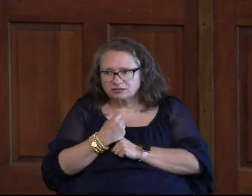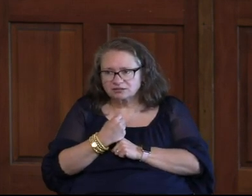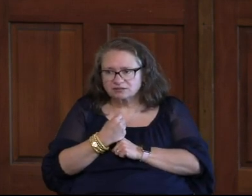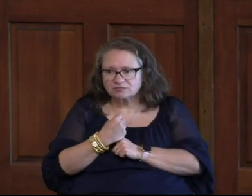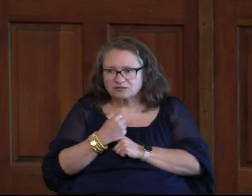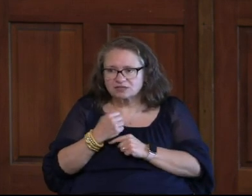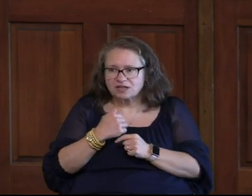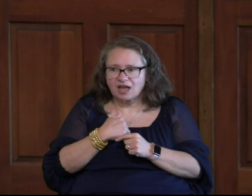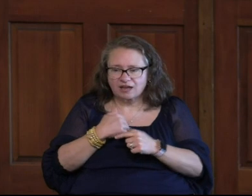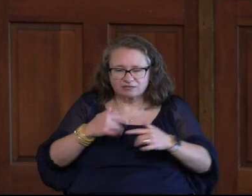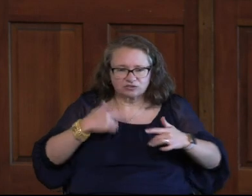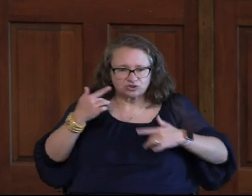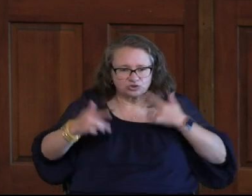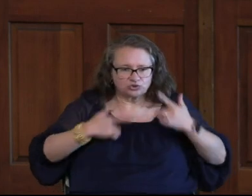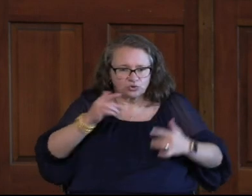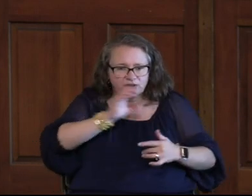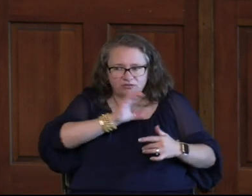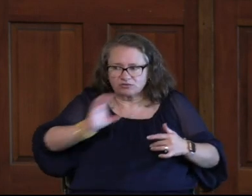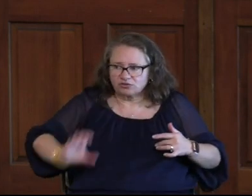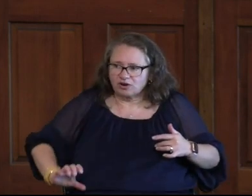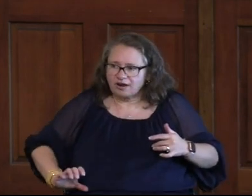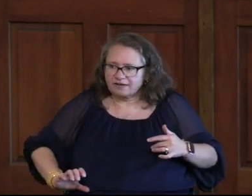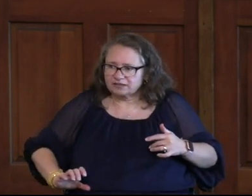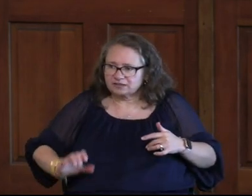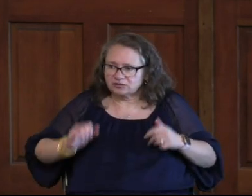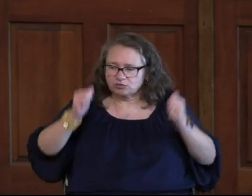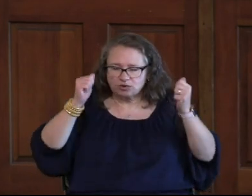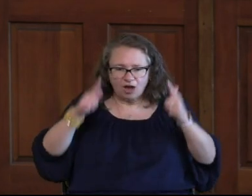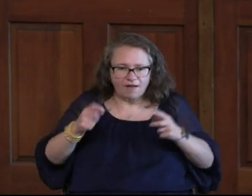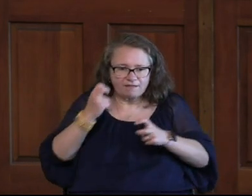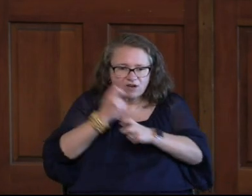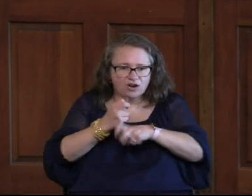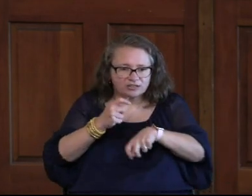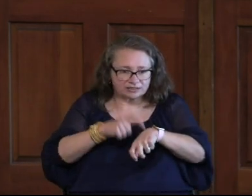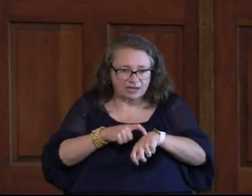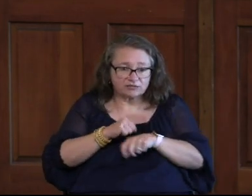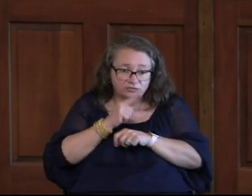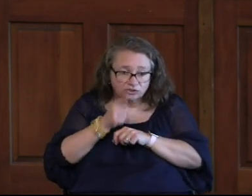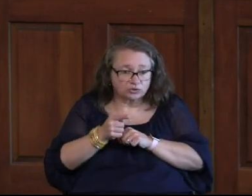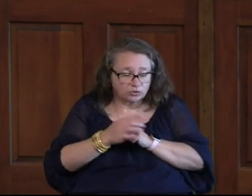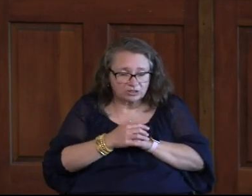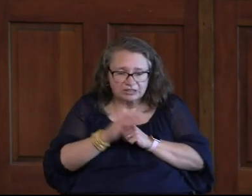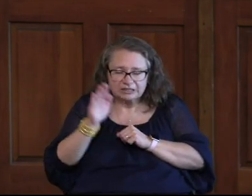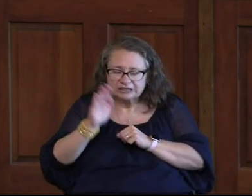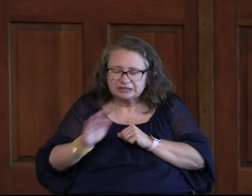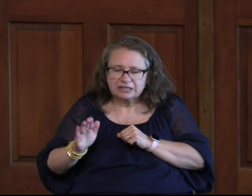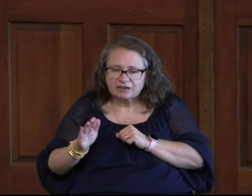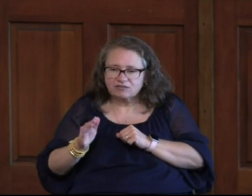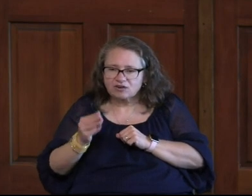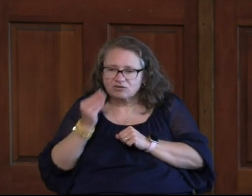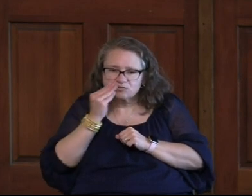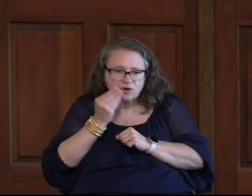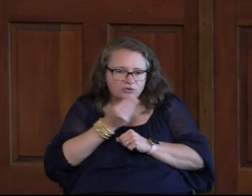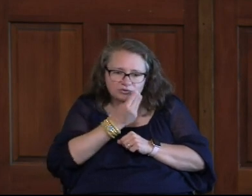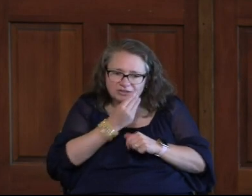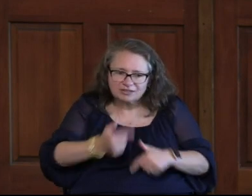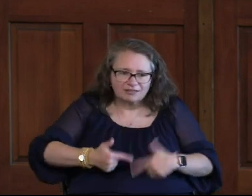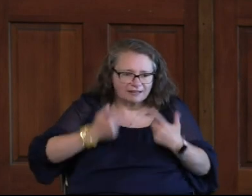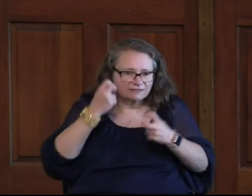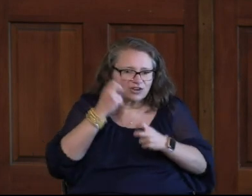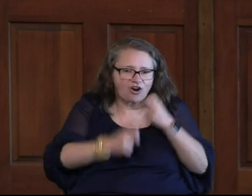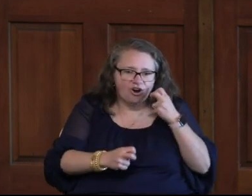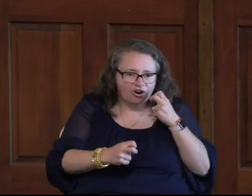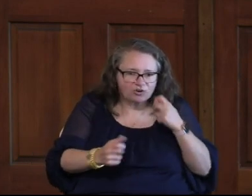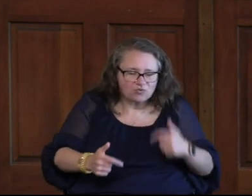and to have the joy of Christ. We all have hard times, that's for sure. It's never all roses, is it? Life is hard.